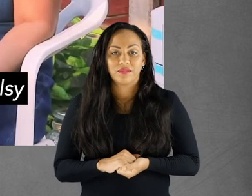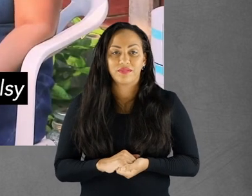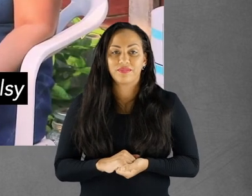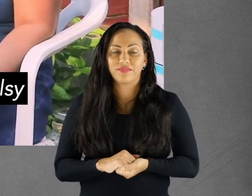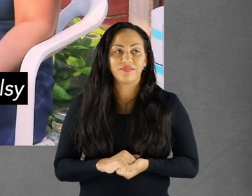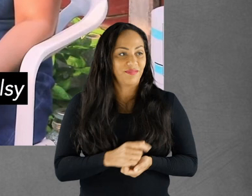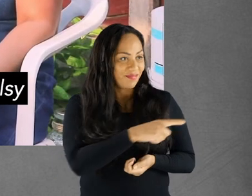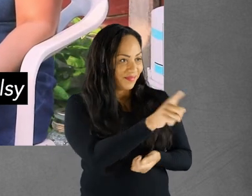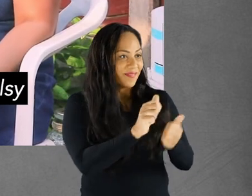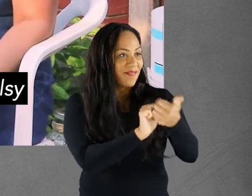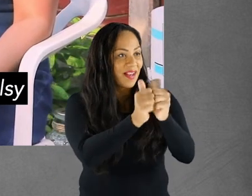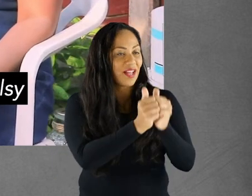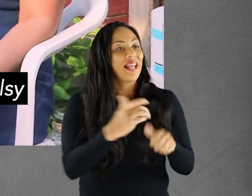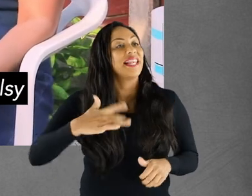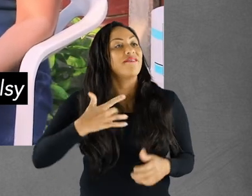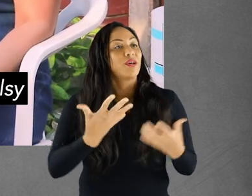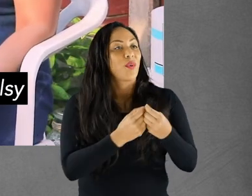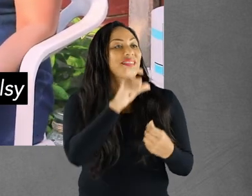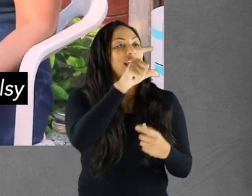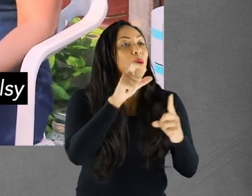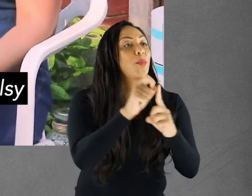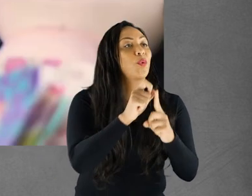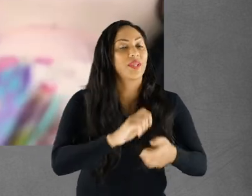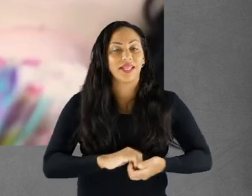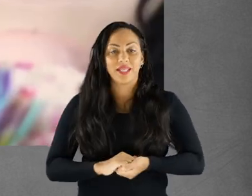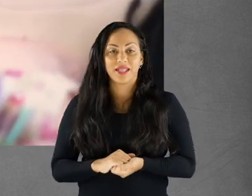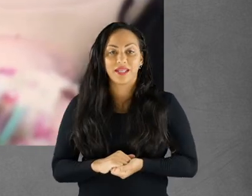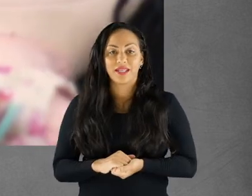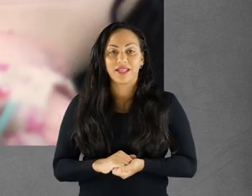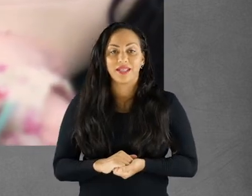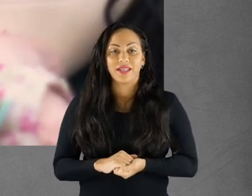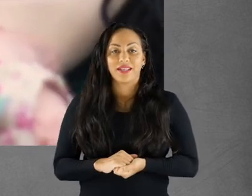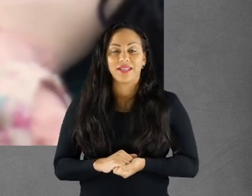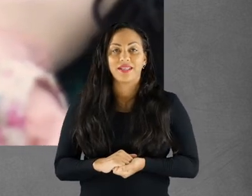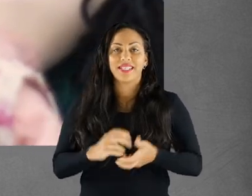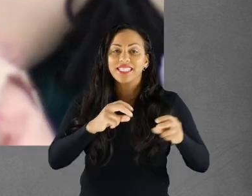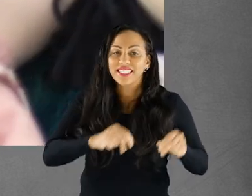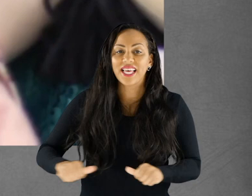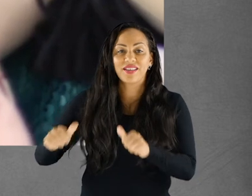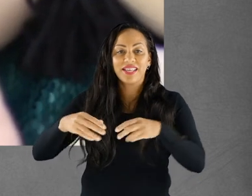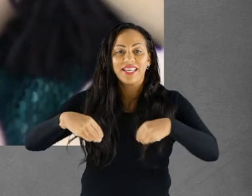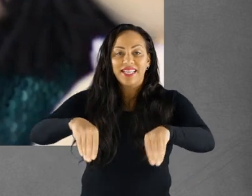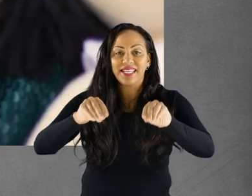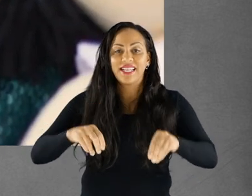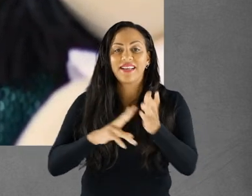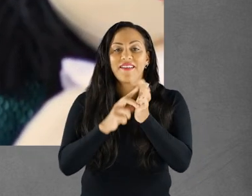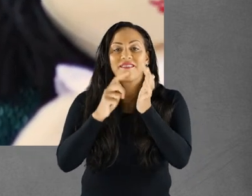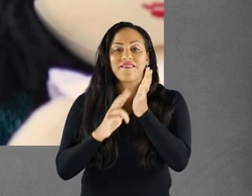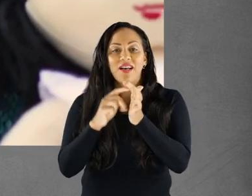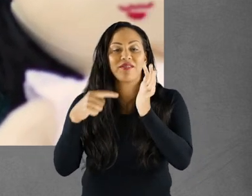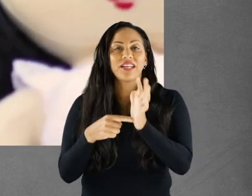To fellow Ragdolls, living this type of policy. Silk, linen,